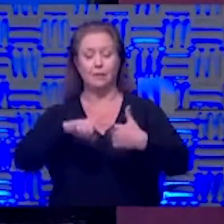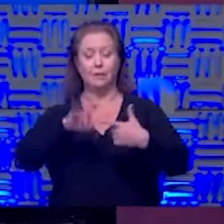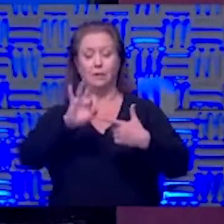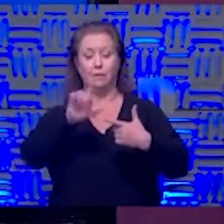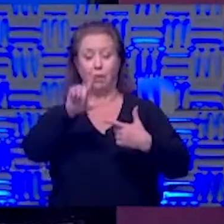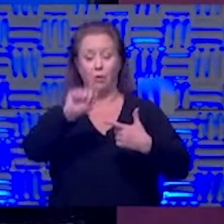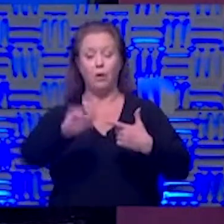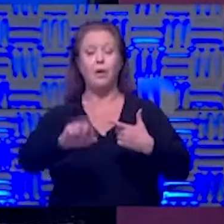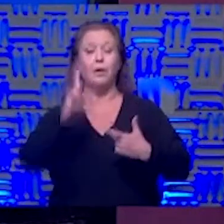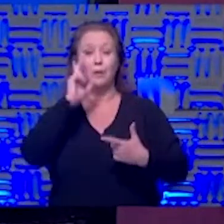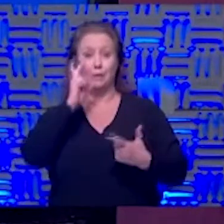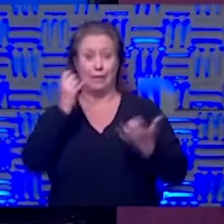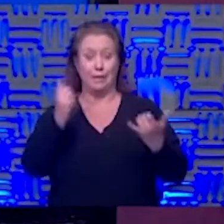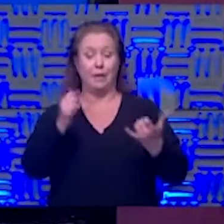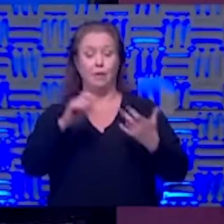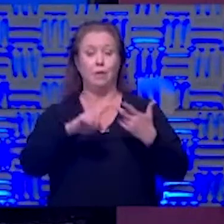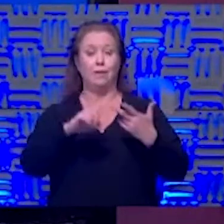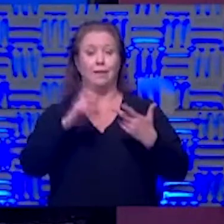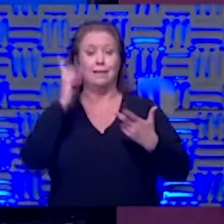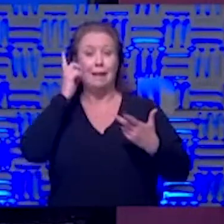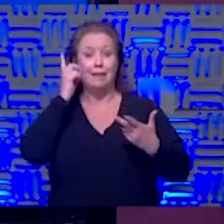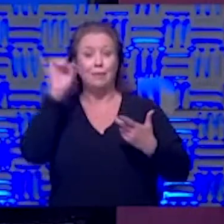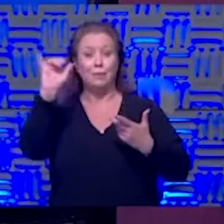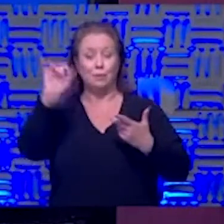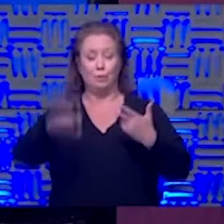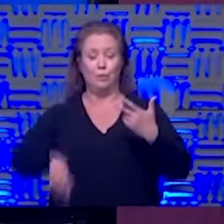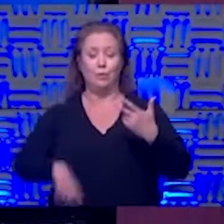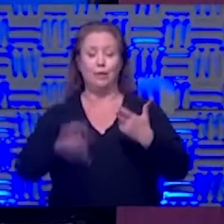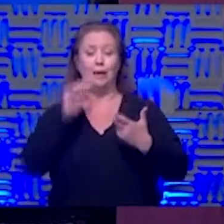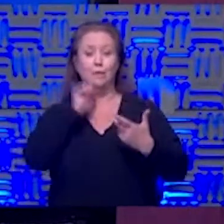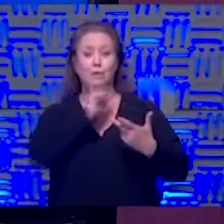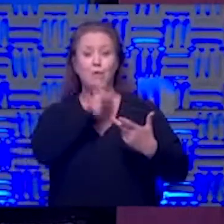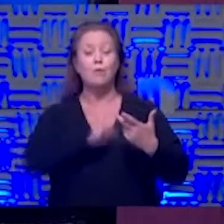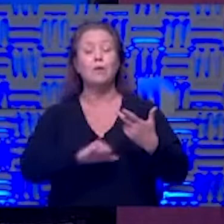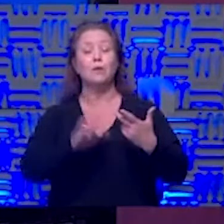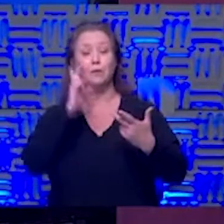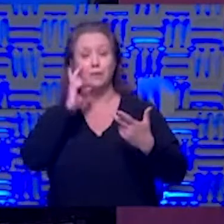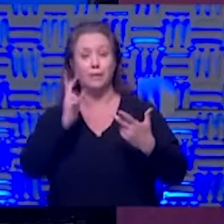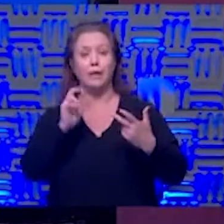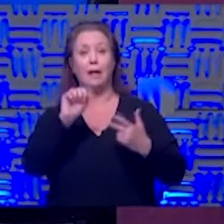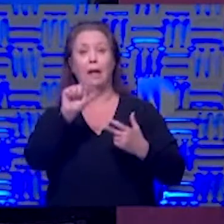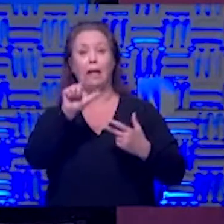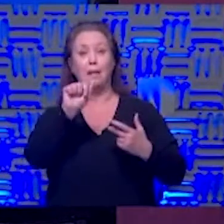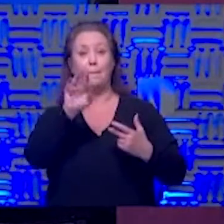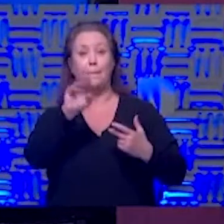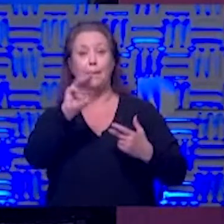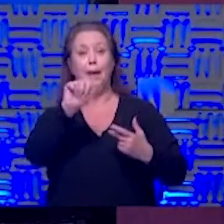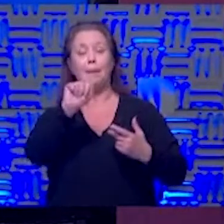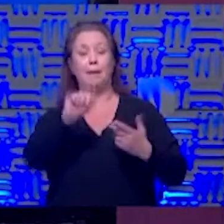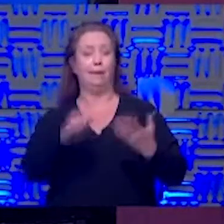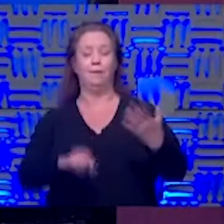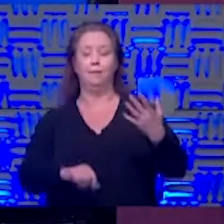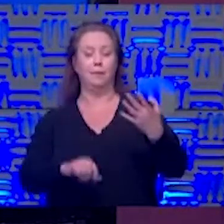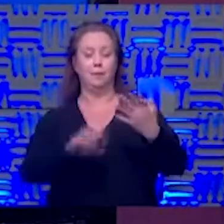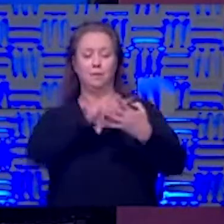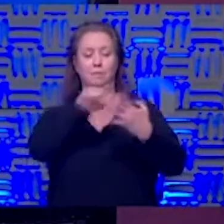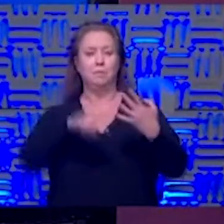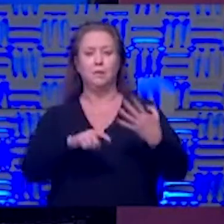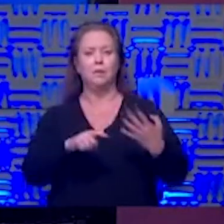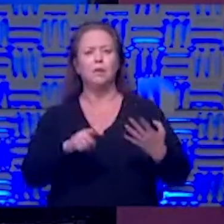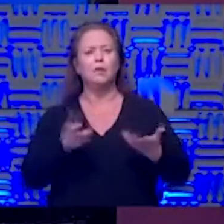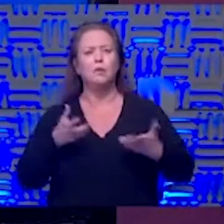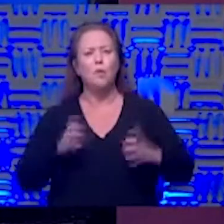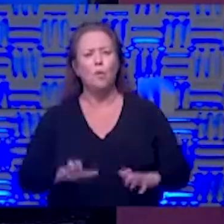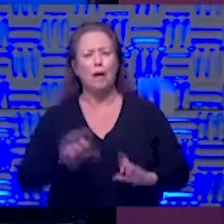now you're seeing it in dallas texas right now you're seeing it in arizona you're seeing it in alabama you don't want to see it here in